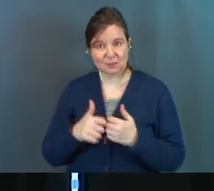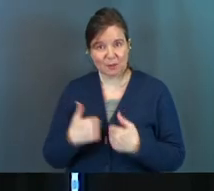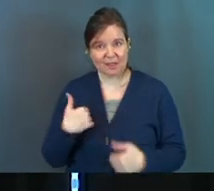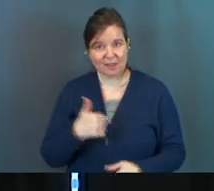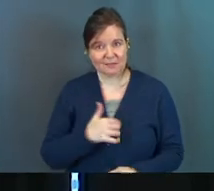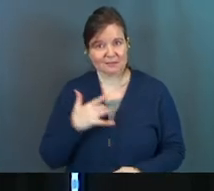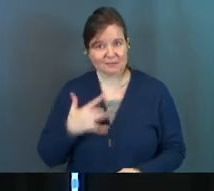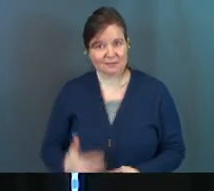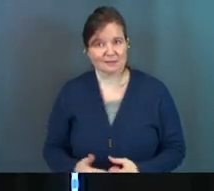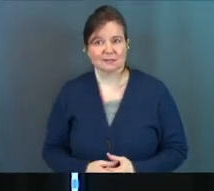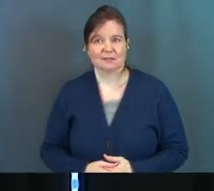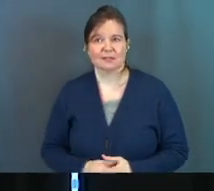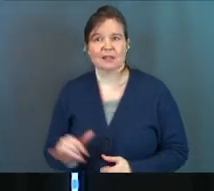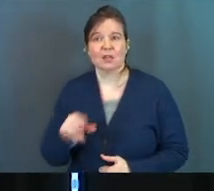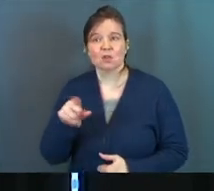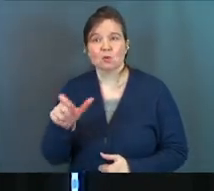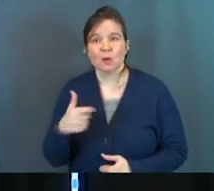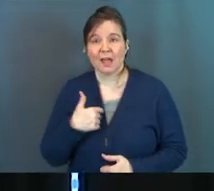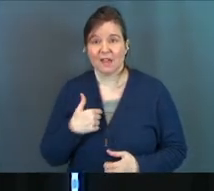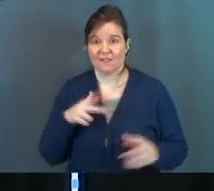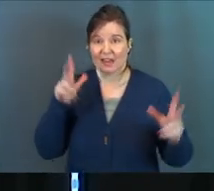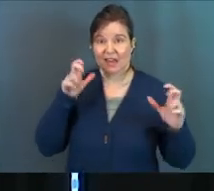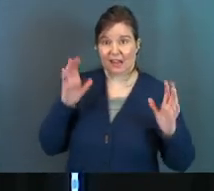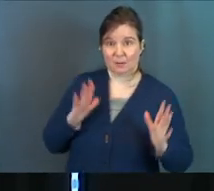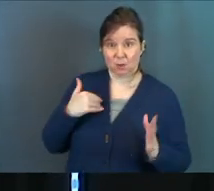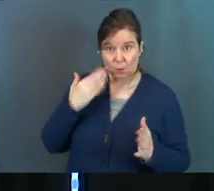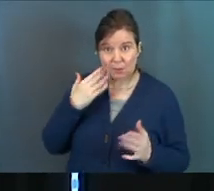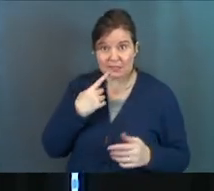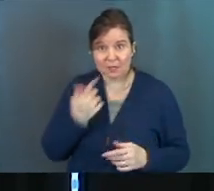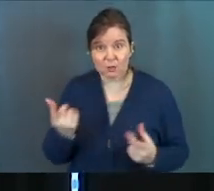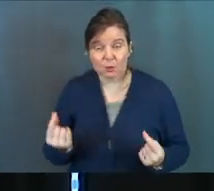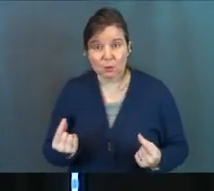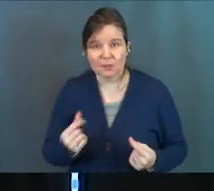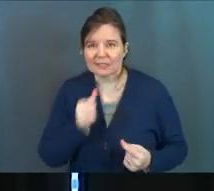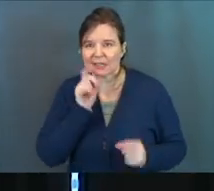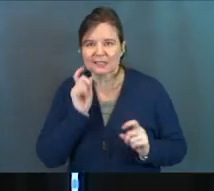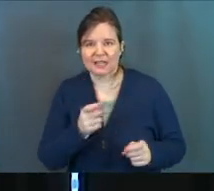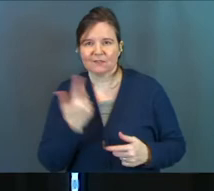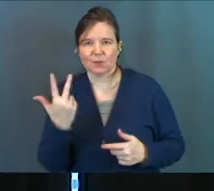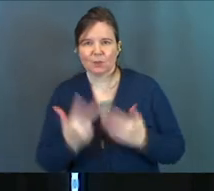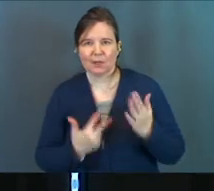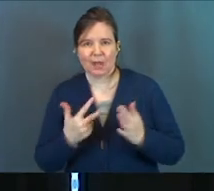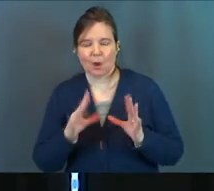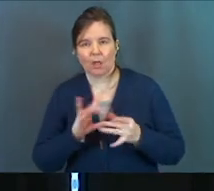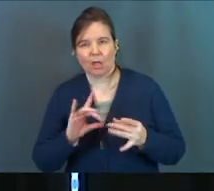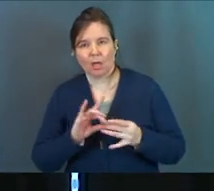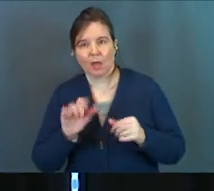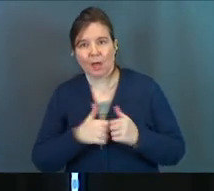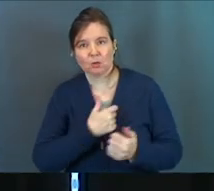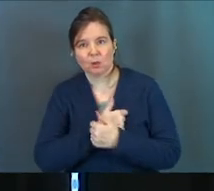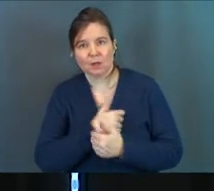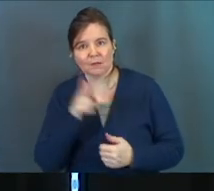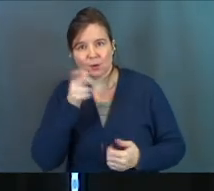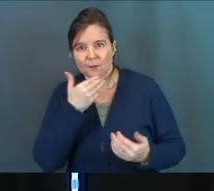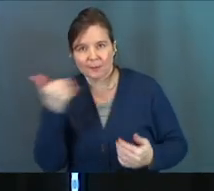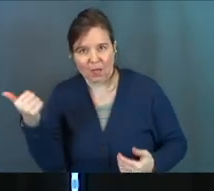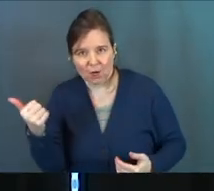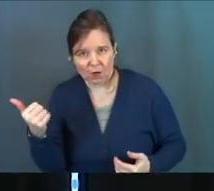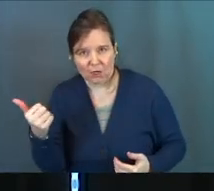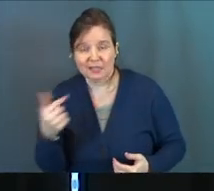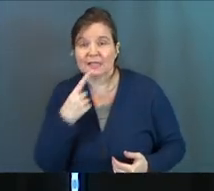with us. Like, you've got an enemy. You know what he tells you to do? He doesn't give you a three-hour seminar on how to love your enemy better.